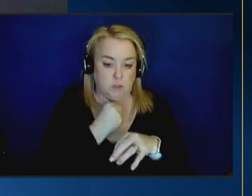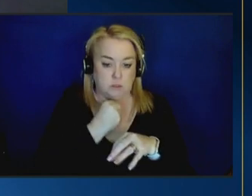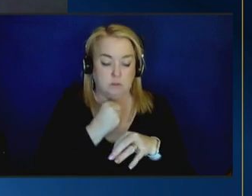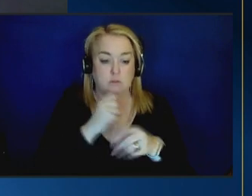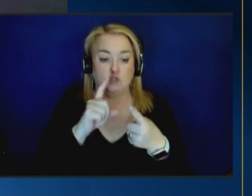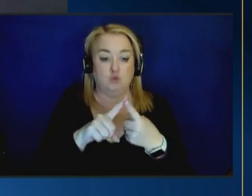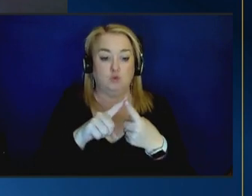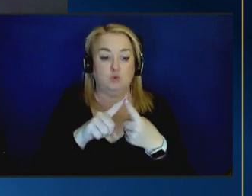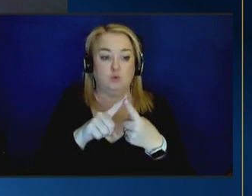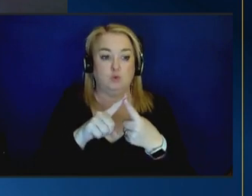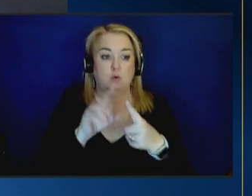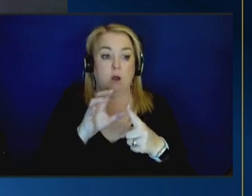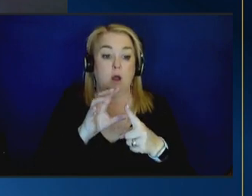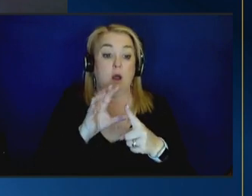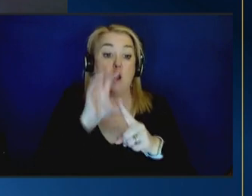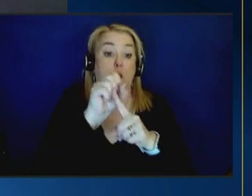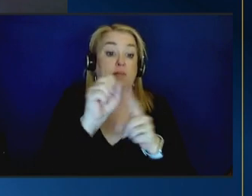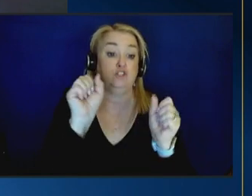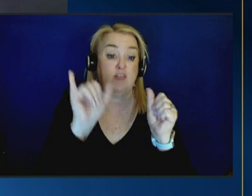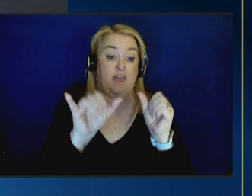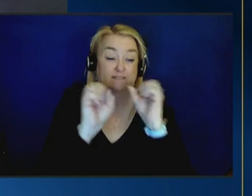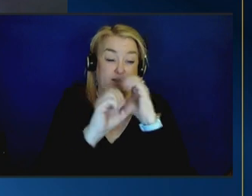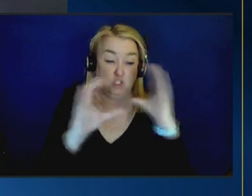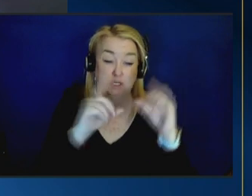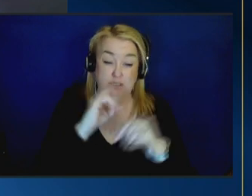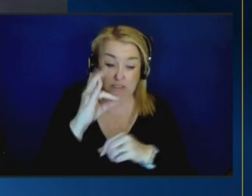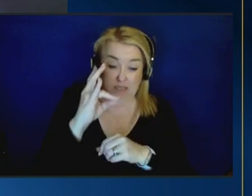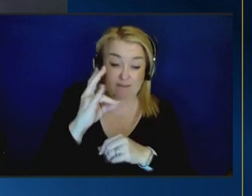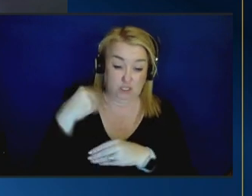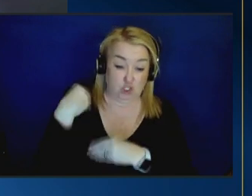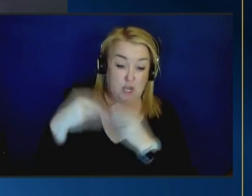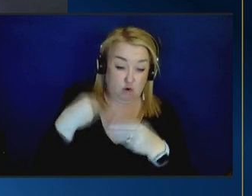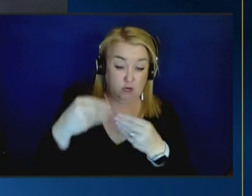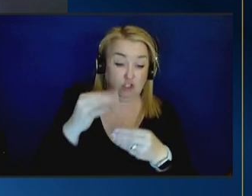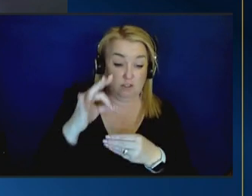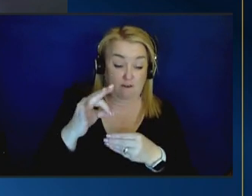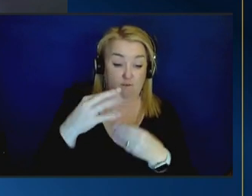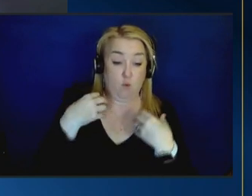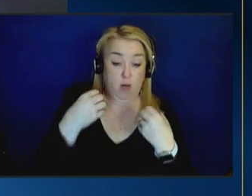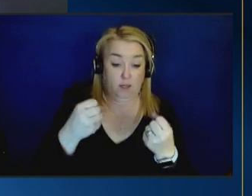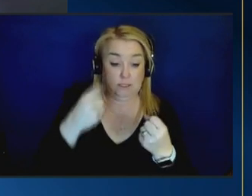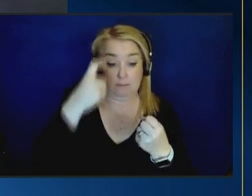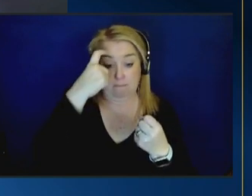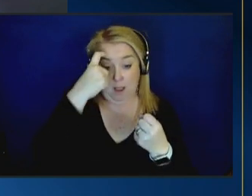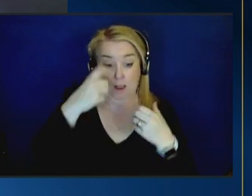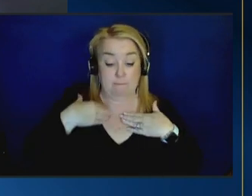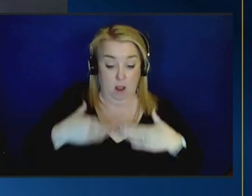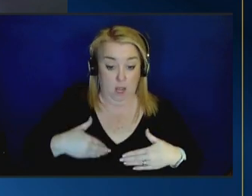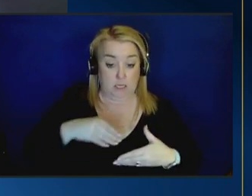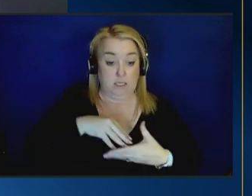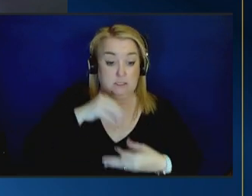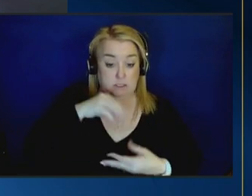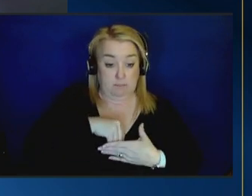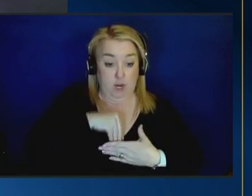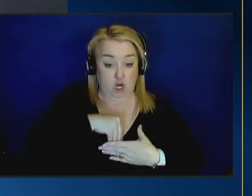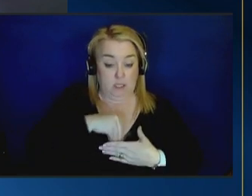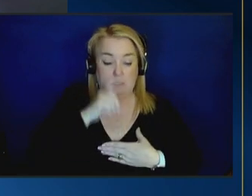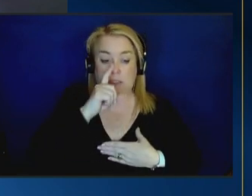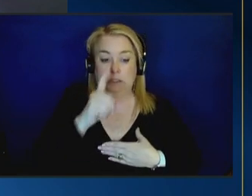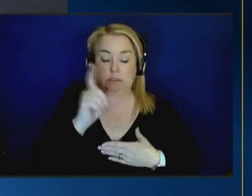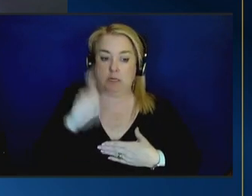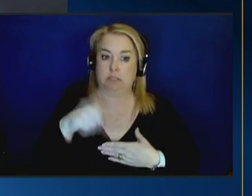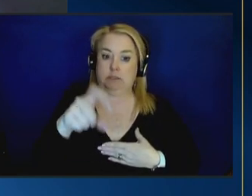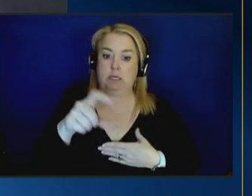our vision which is seven generations of wellness in mind body and spirit is absolutely a necessity